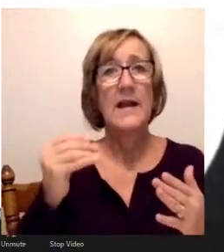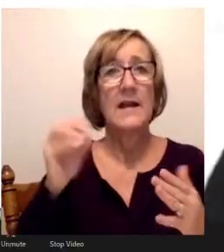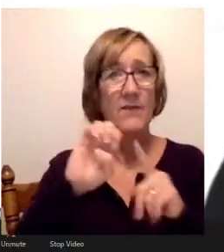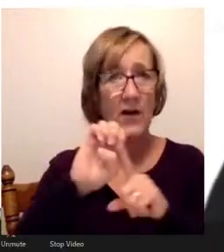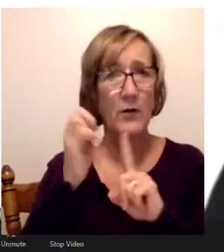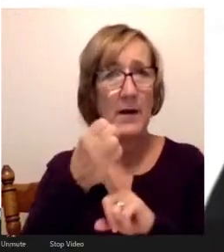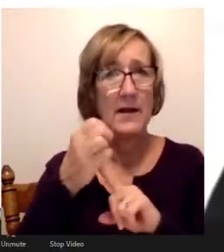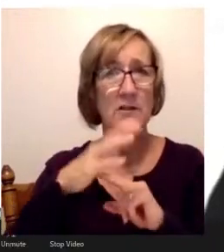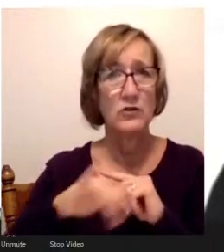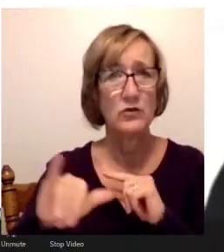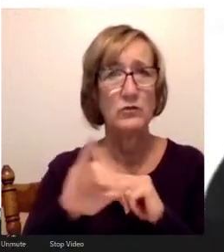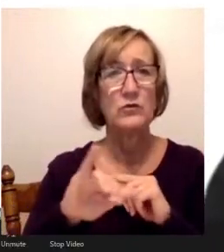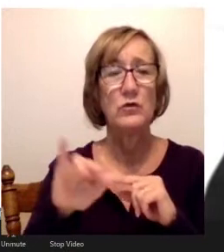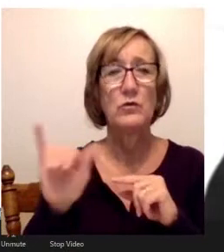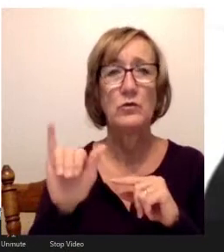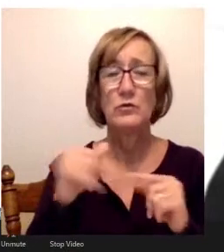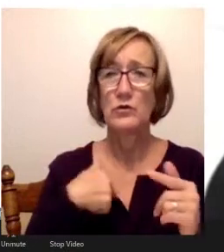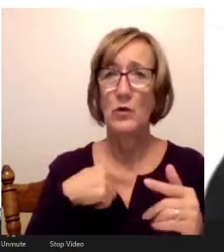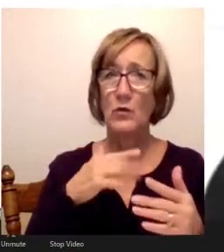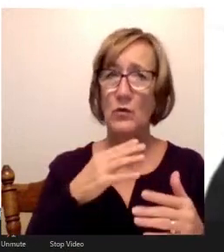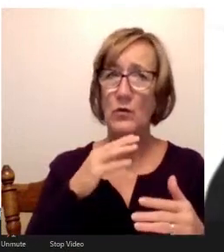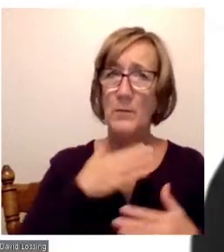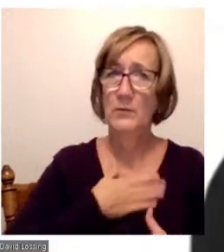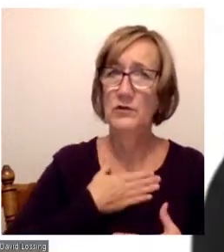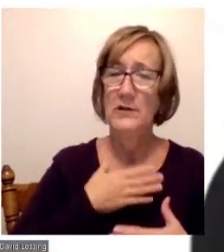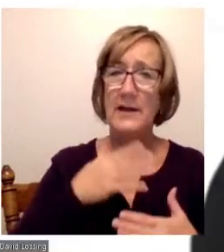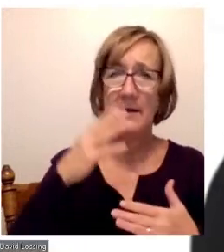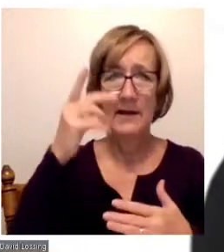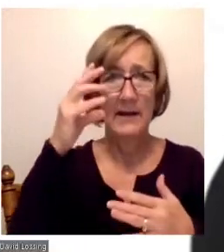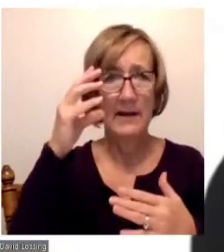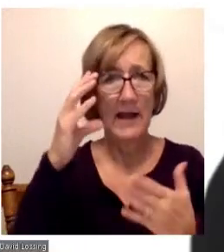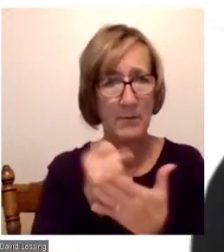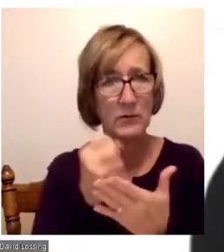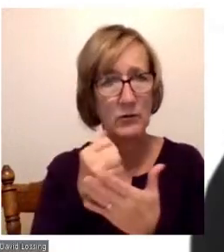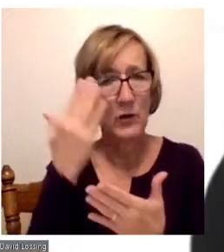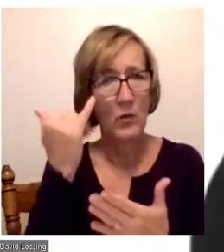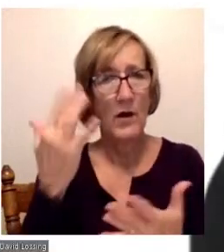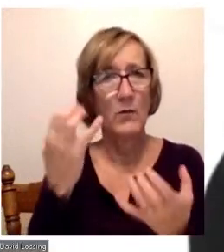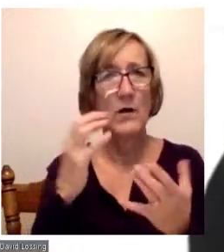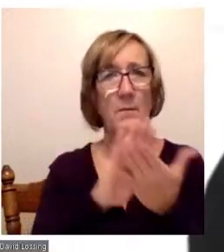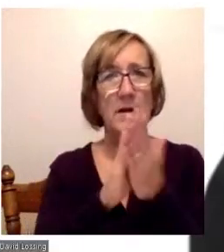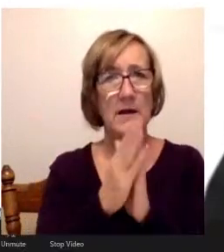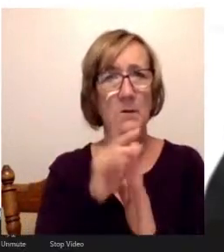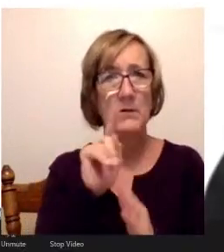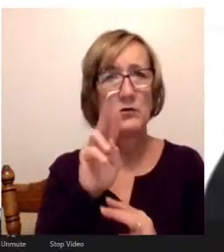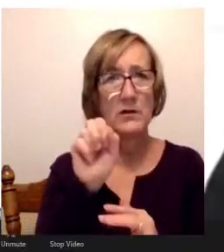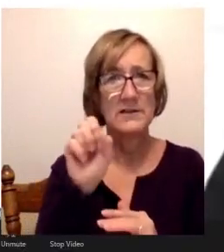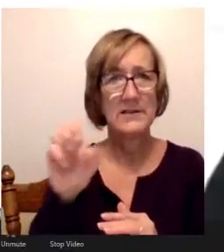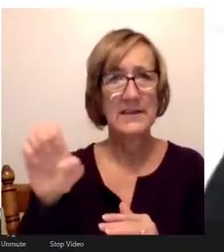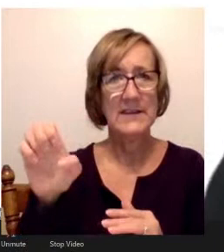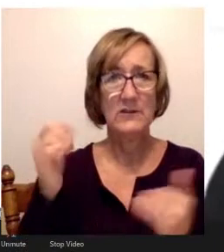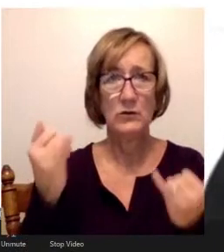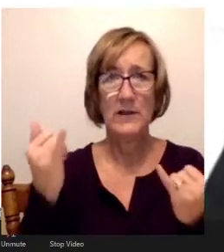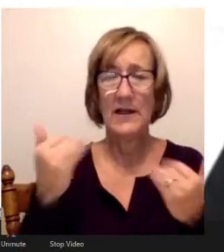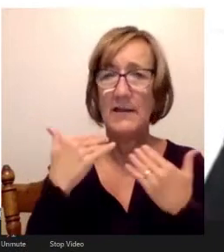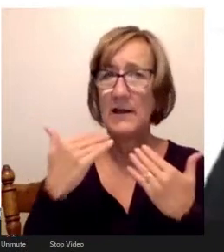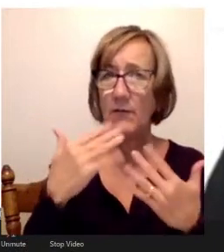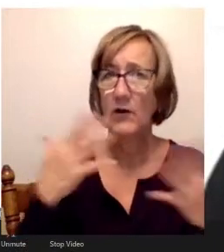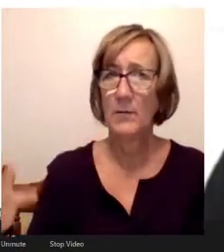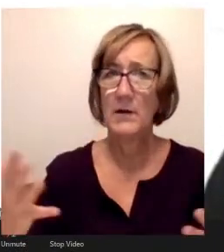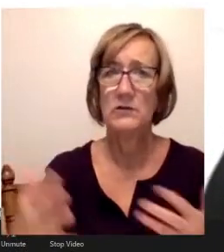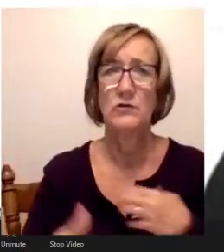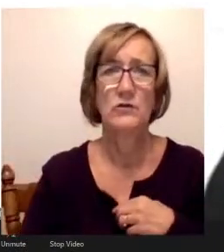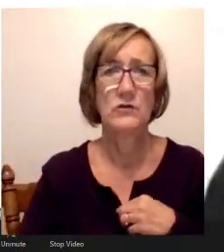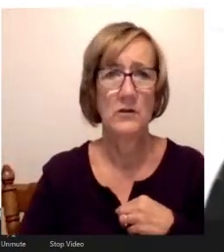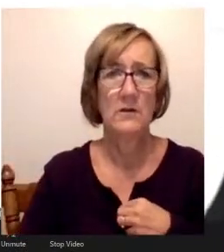So I appreciate the opportunity to share my views about why I want to be a trustee today with the audience. Thank you very much. Thank